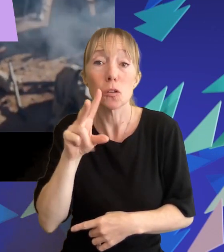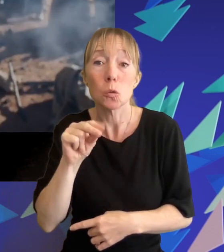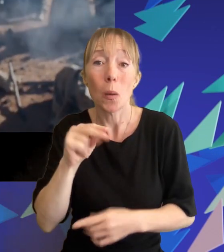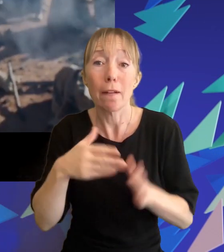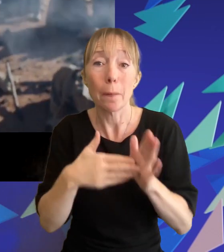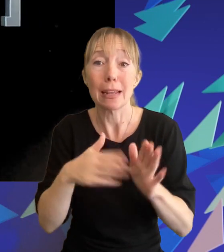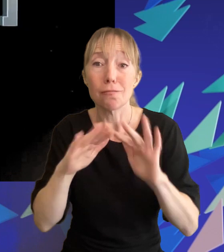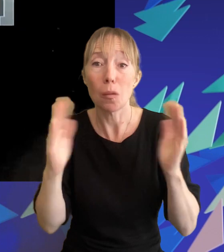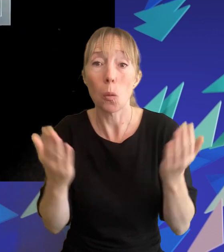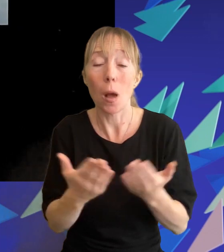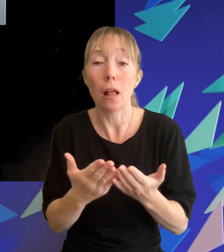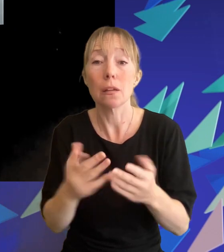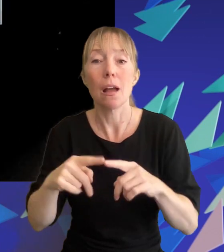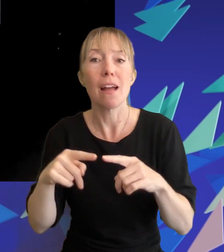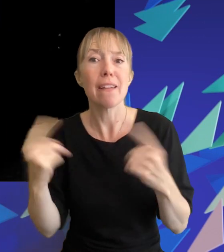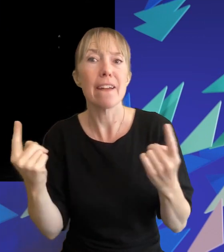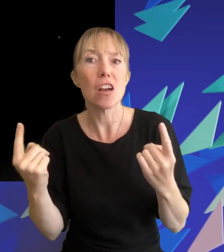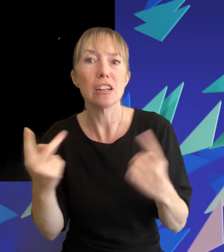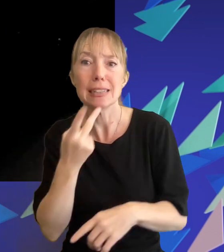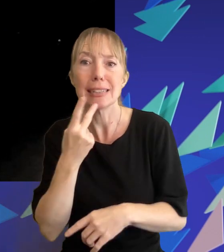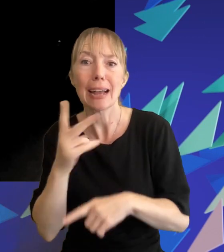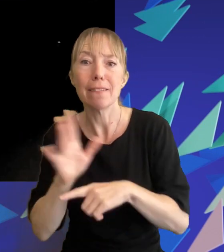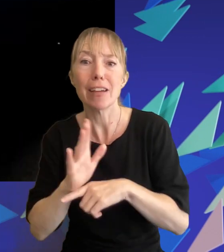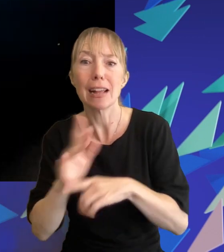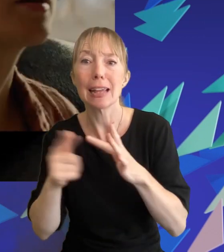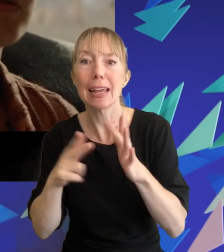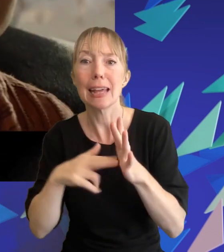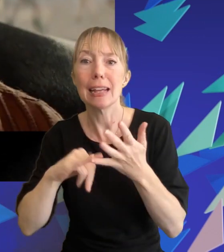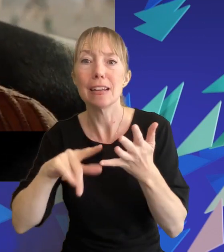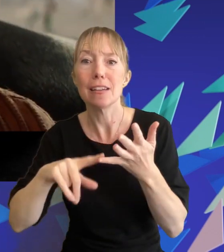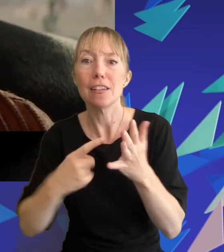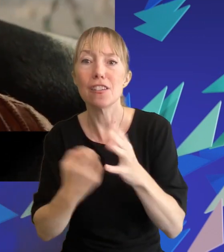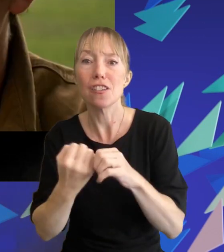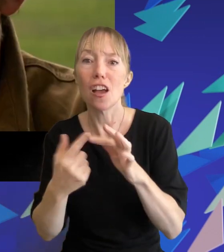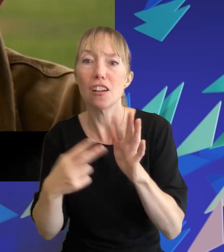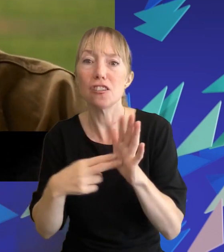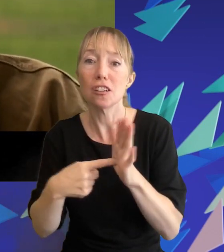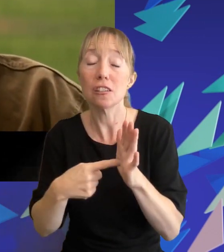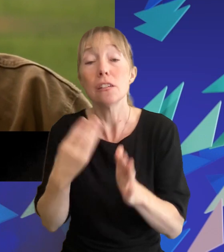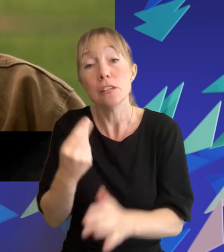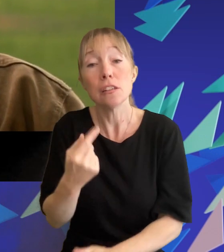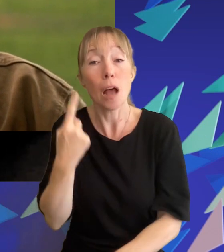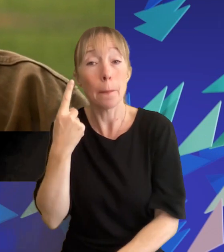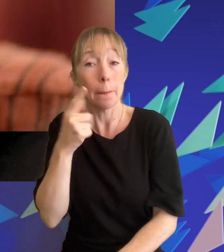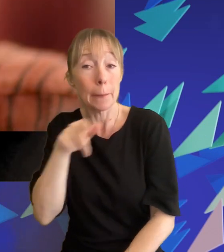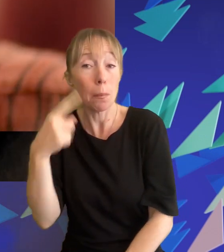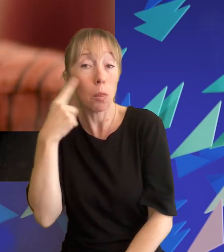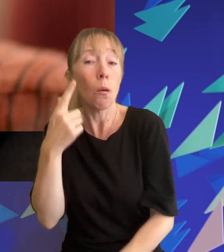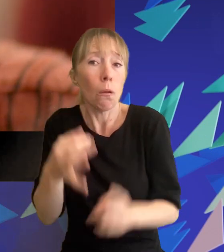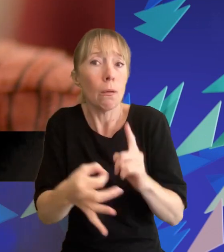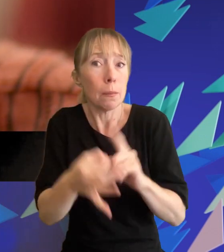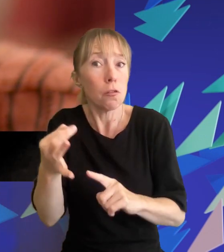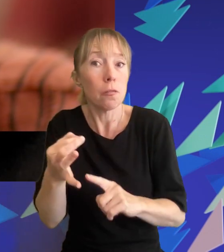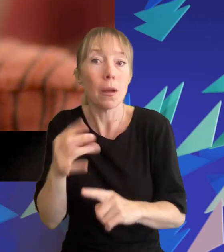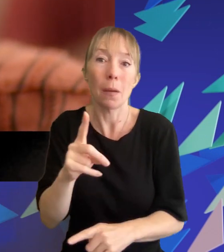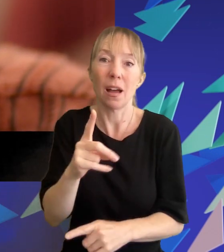divergent sequel and surgeon also had some mixed reviews some considered it an improvement on the original although many